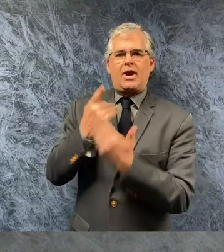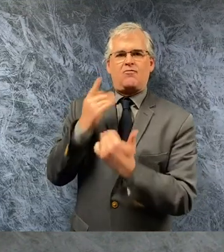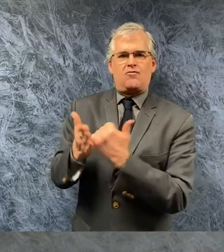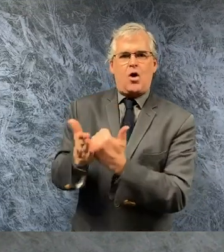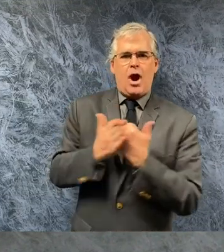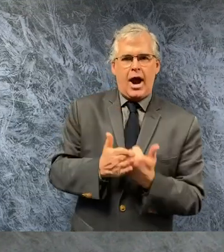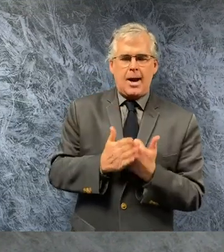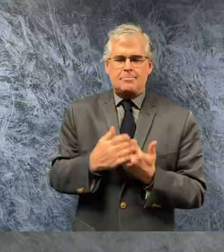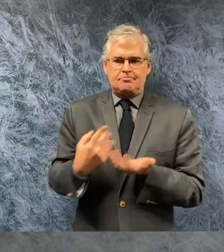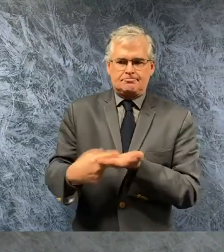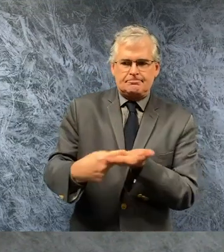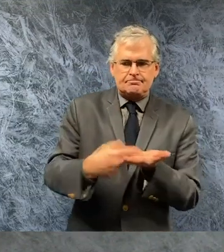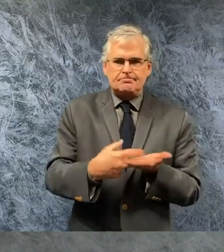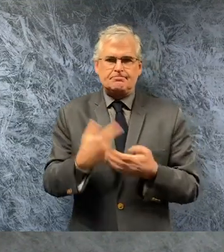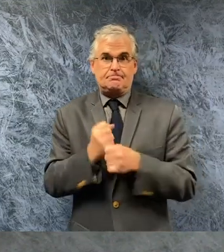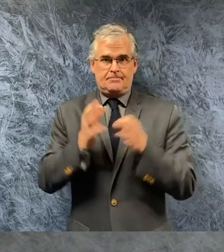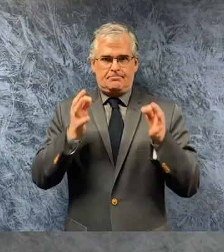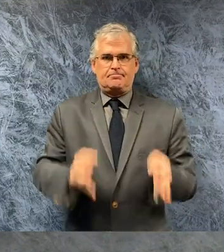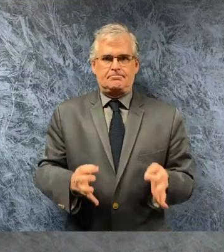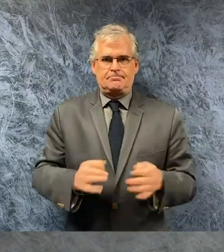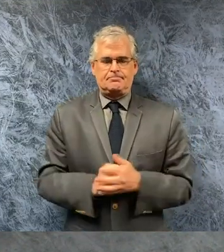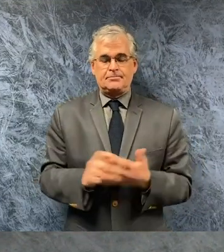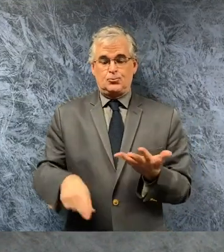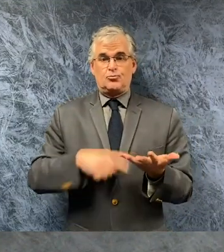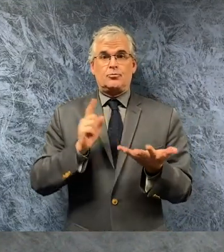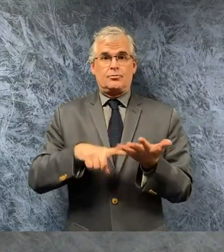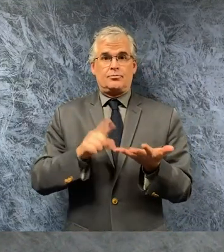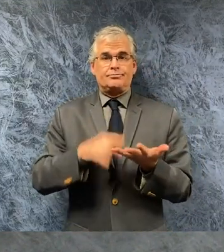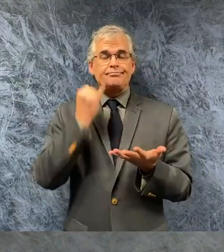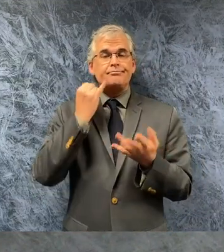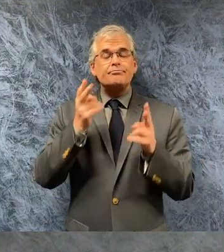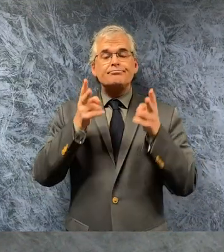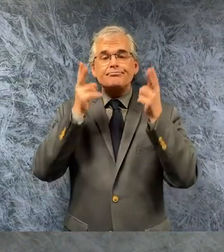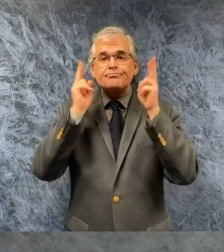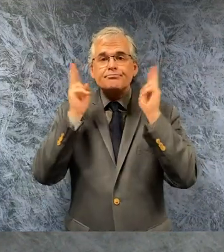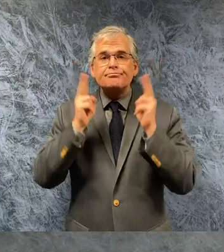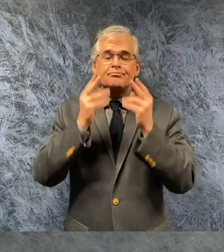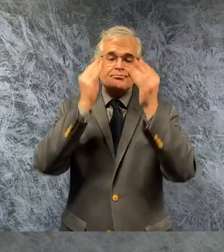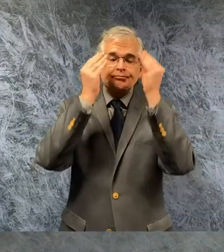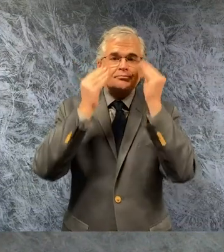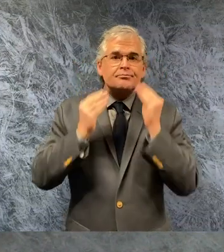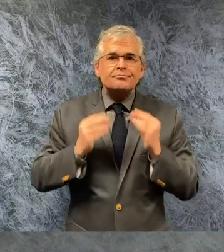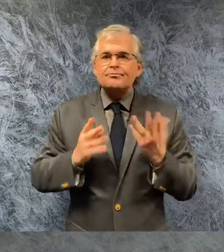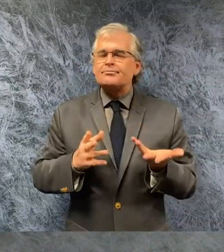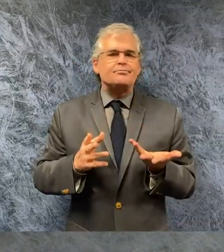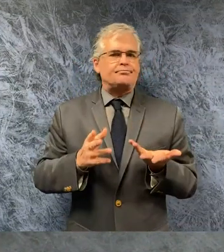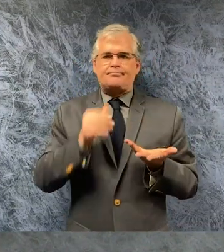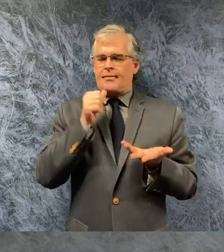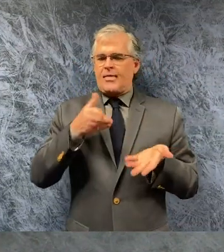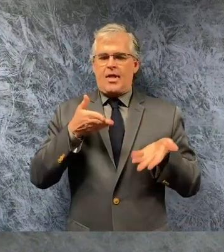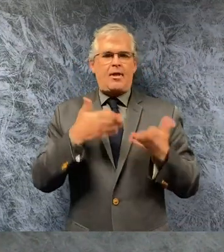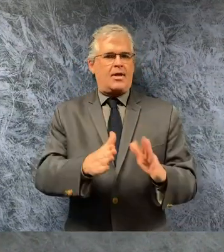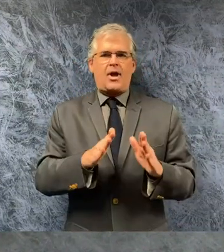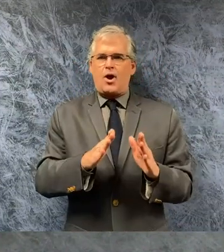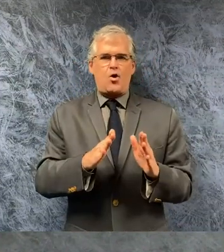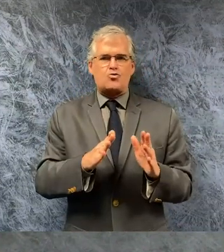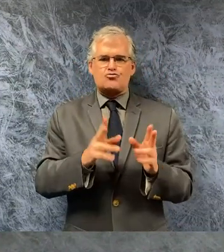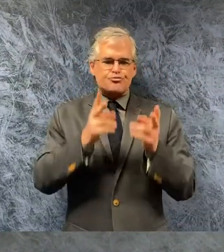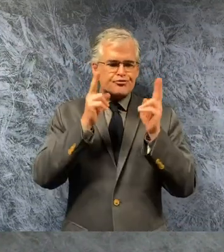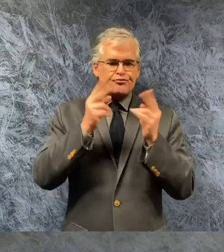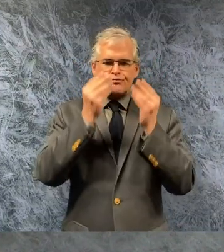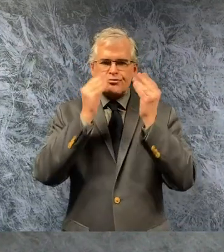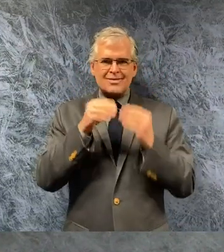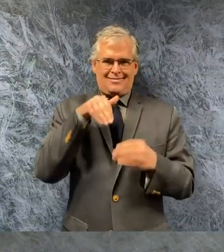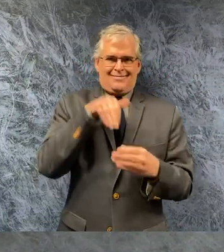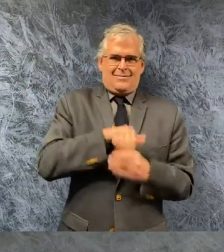fifth licensed barbers and stylists are prohibited from offering in-home beauty services other than to